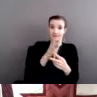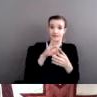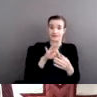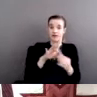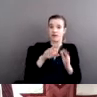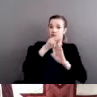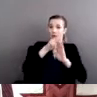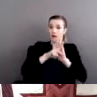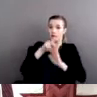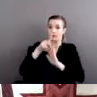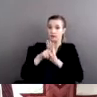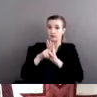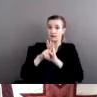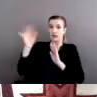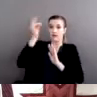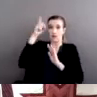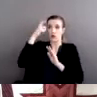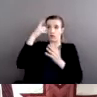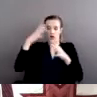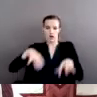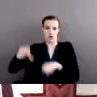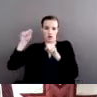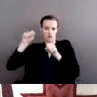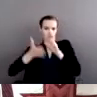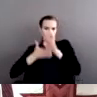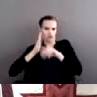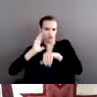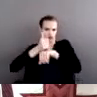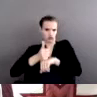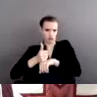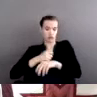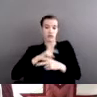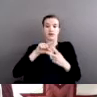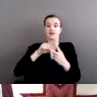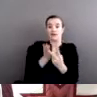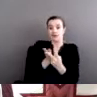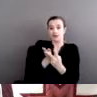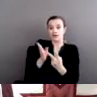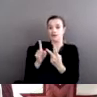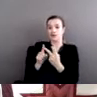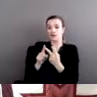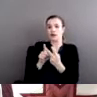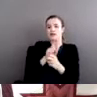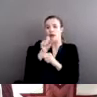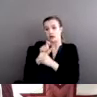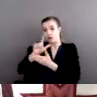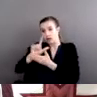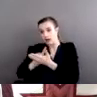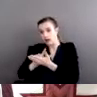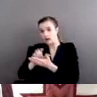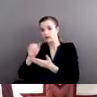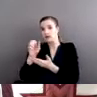the federal government. And the other is the actual laws and cases that address this